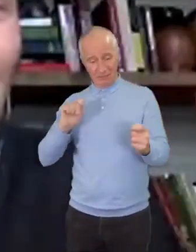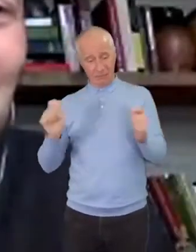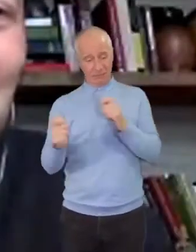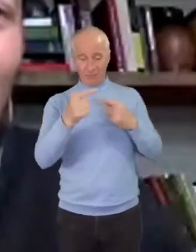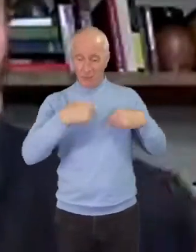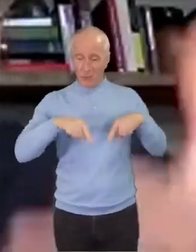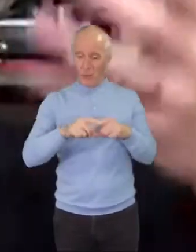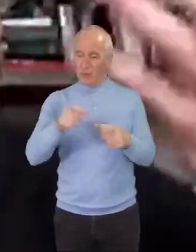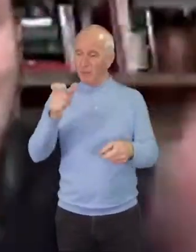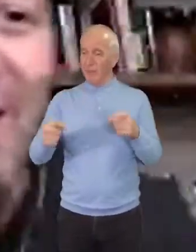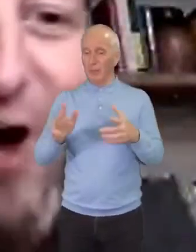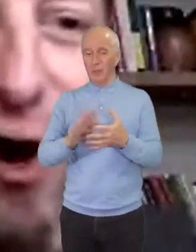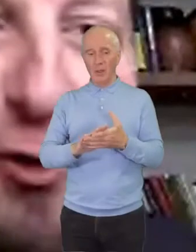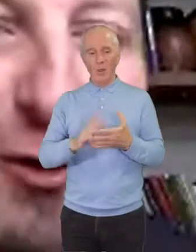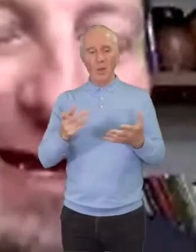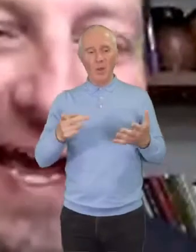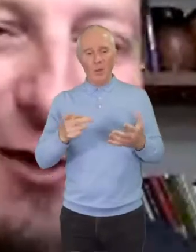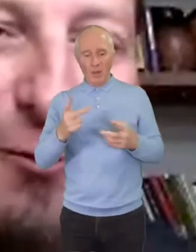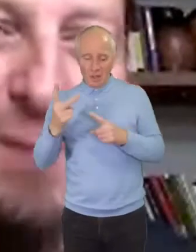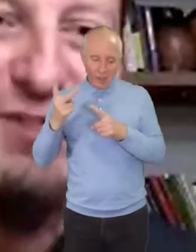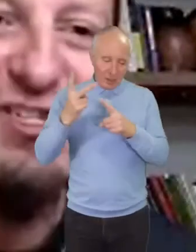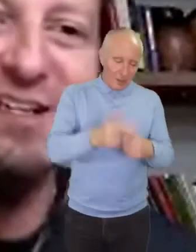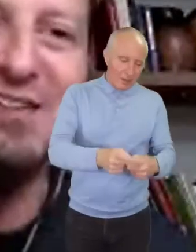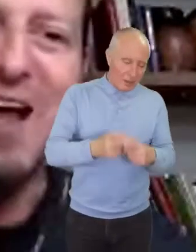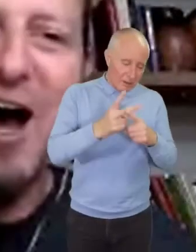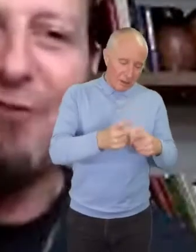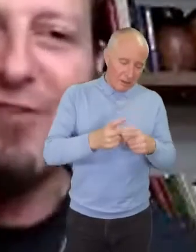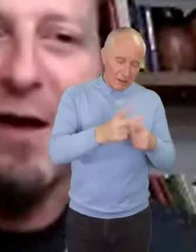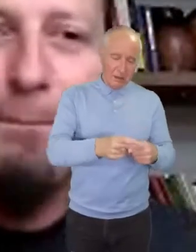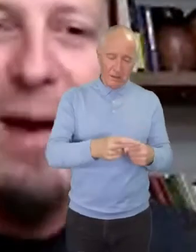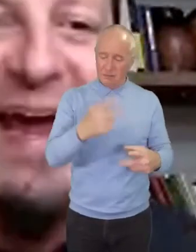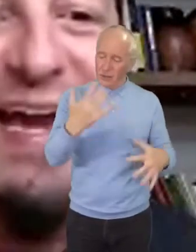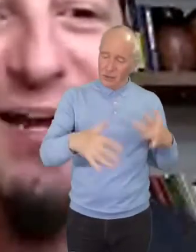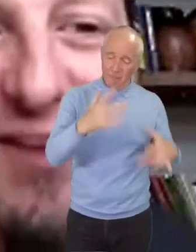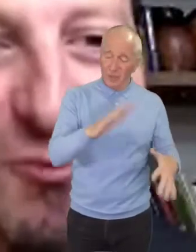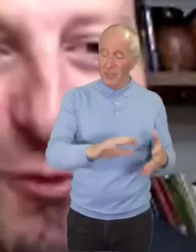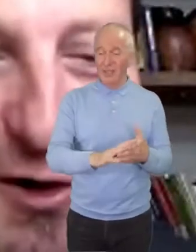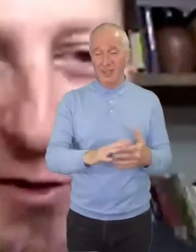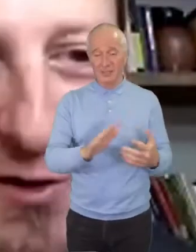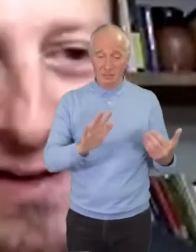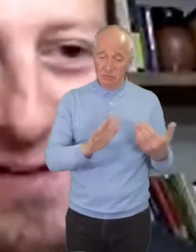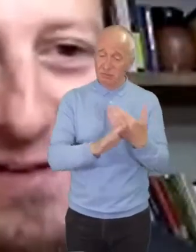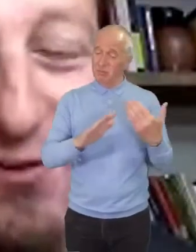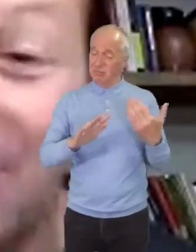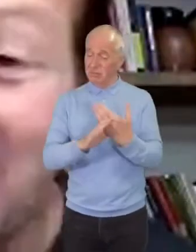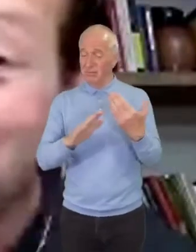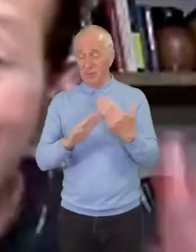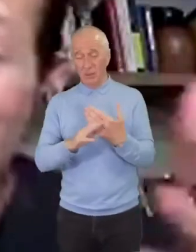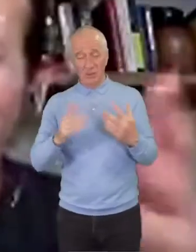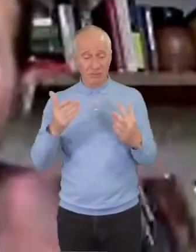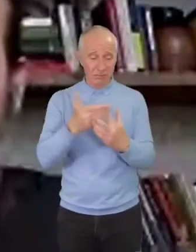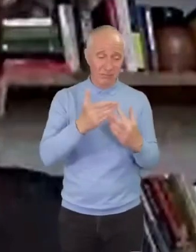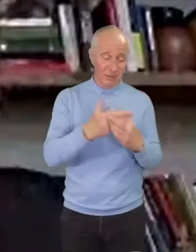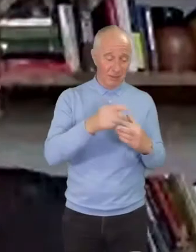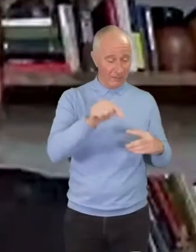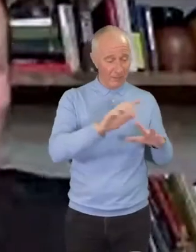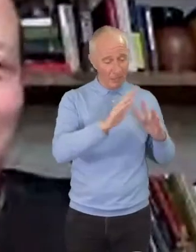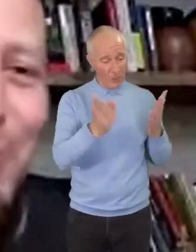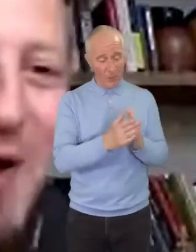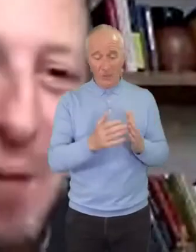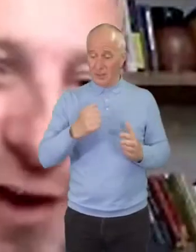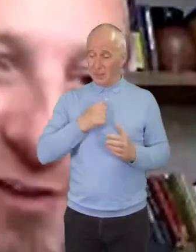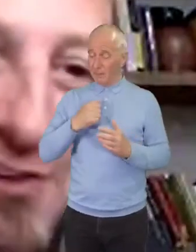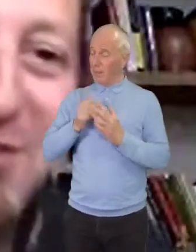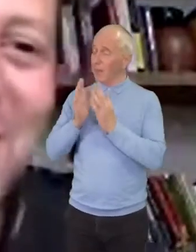to the suffering and the holy interruptions of the pain of this world. So that's my prayer for